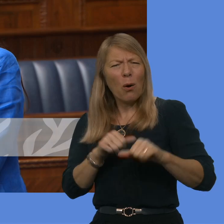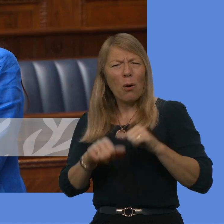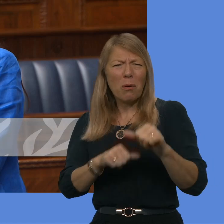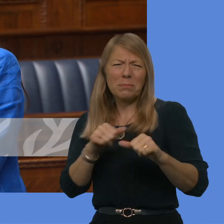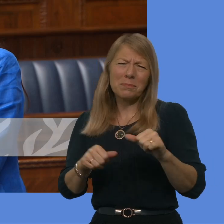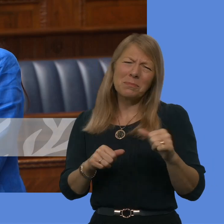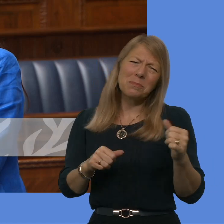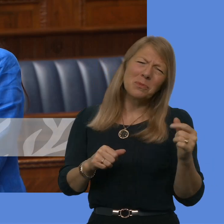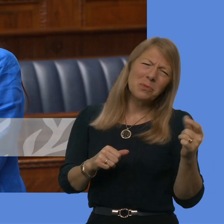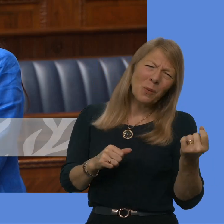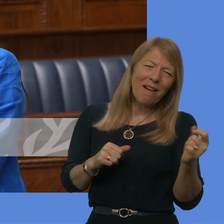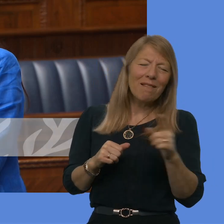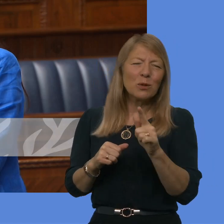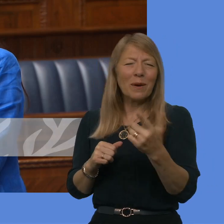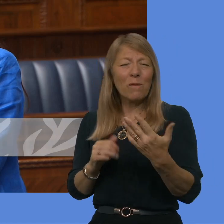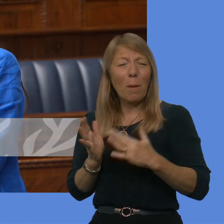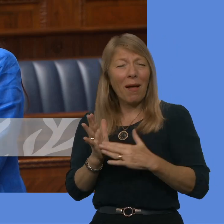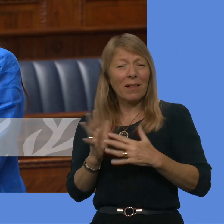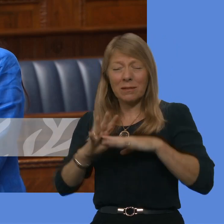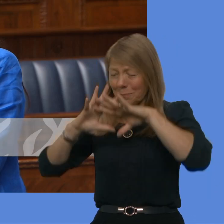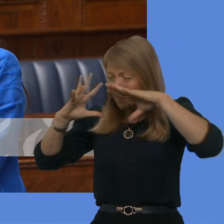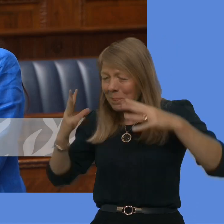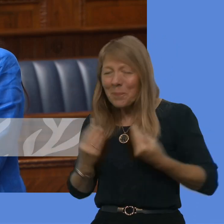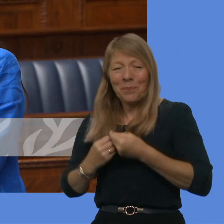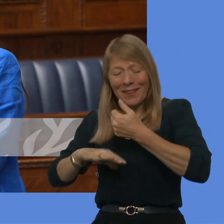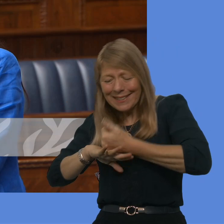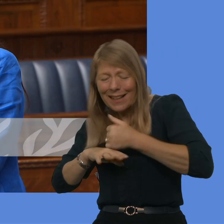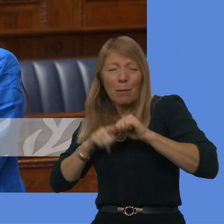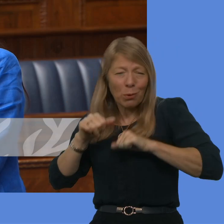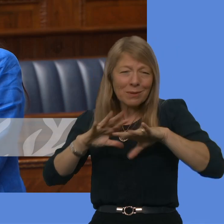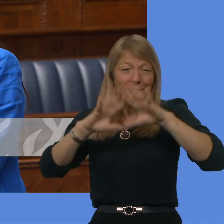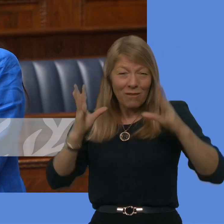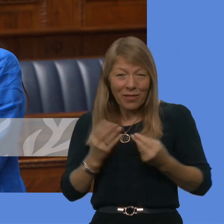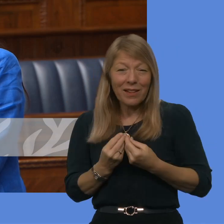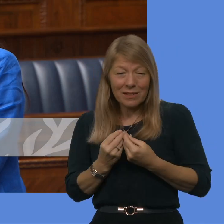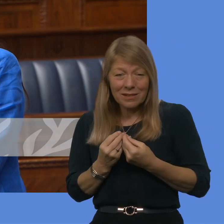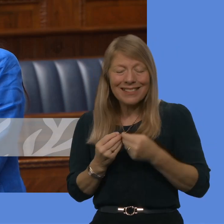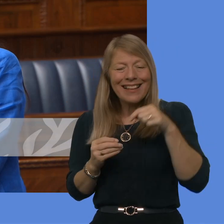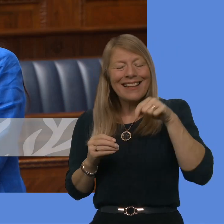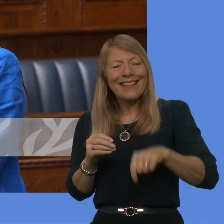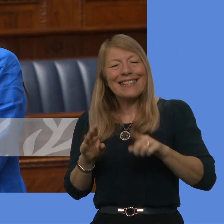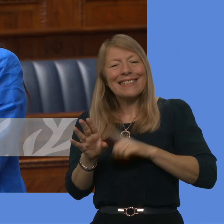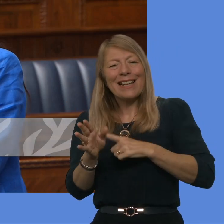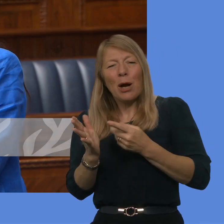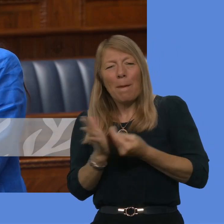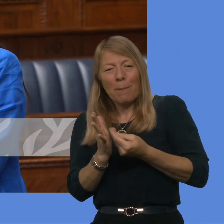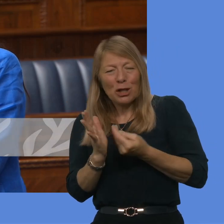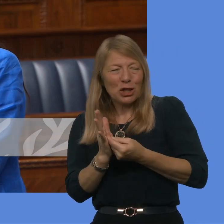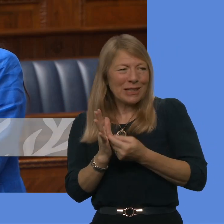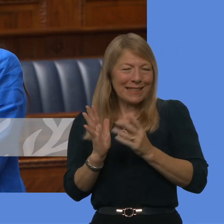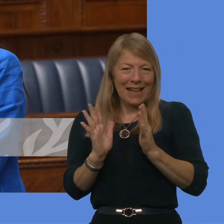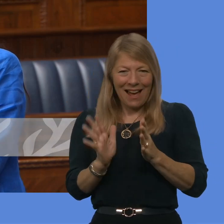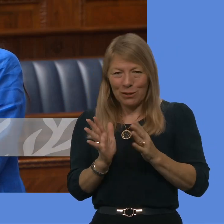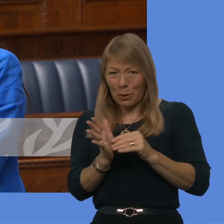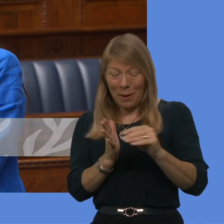of the financial implication for that in this year's budget, it will really be the cost of the recruitment competition. We will not know the